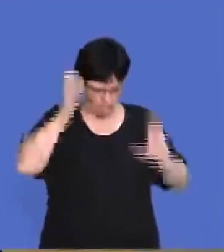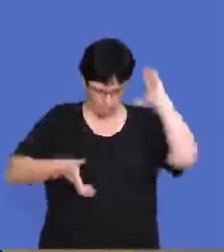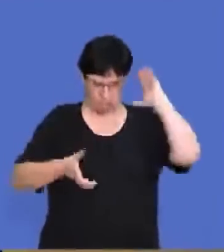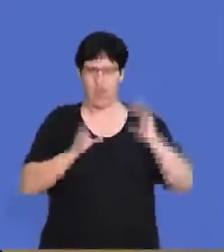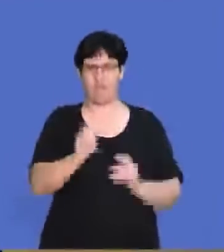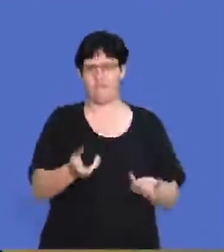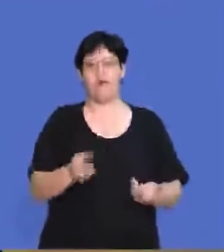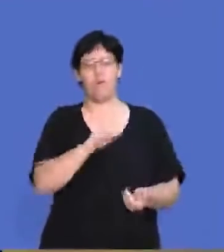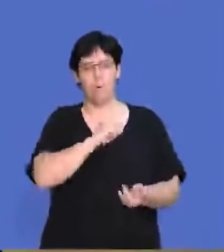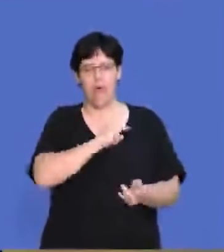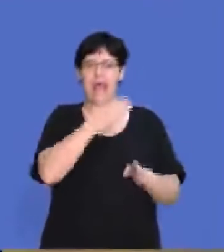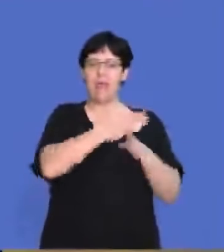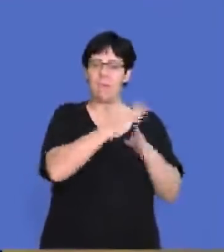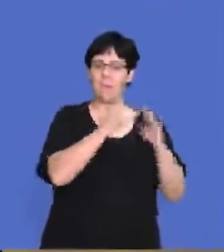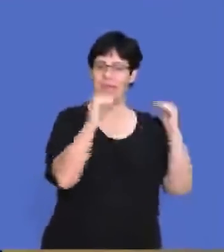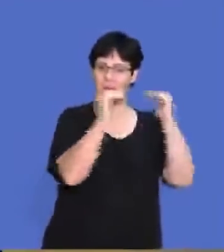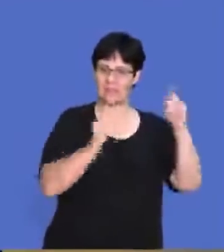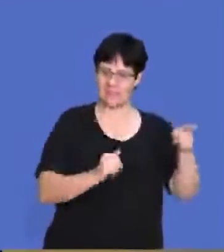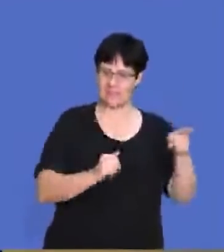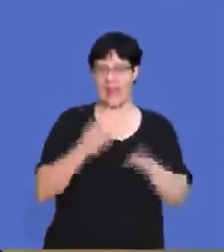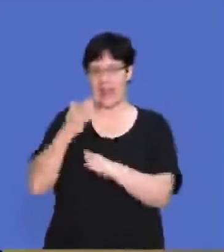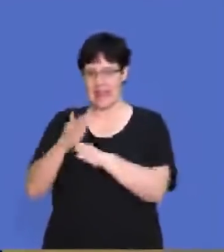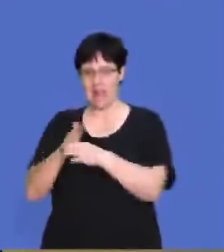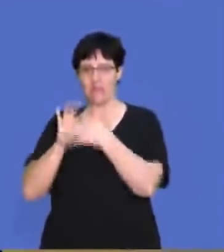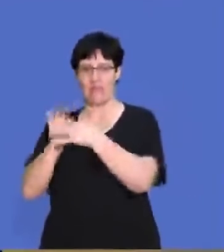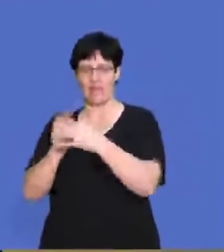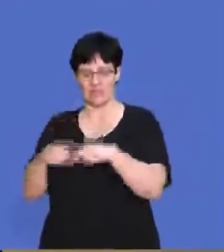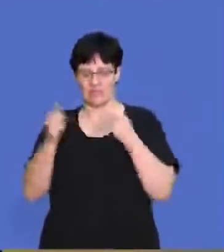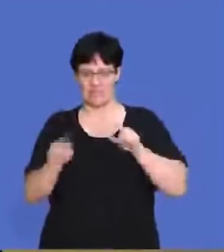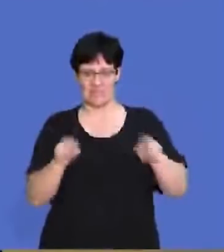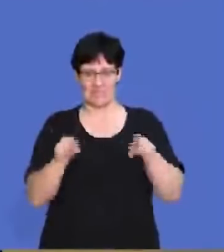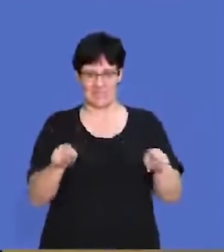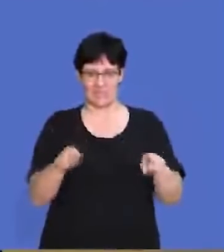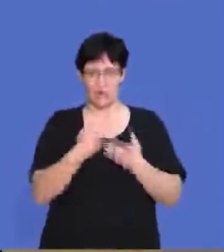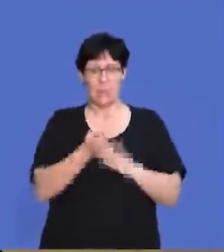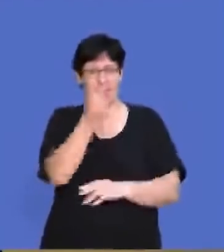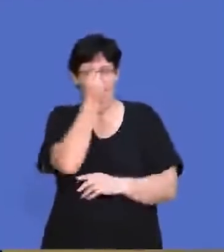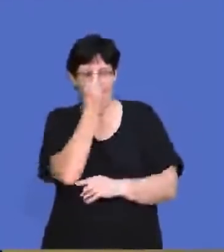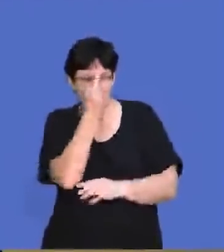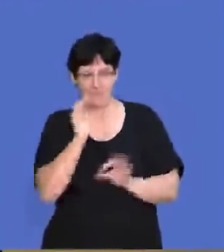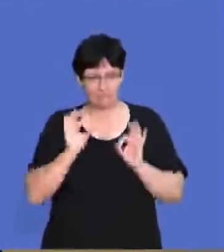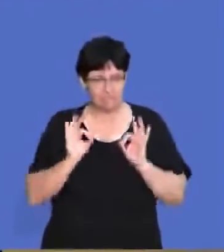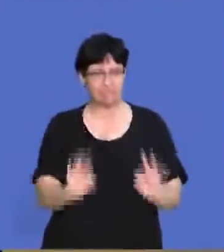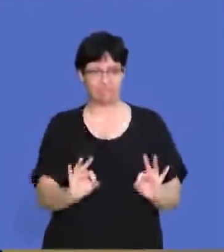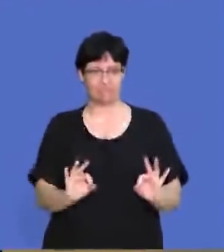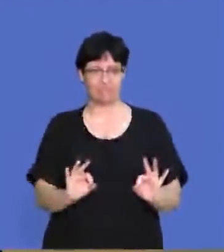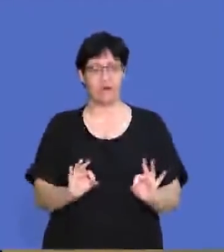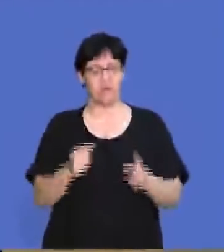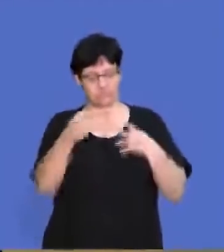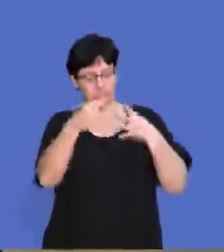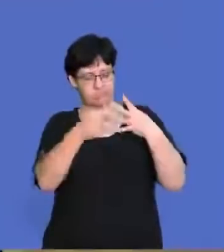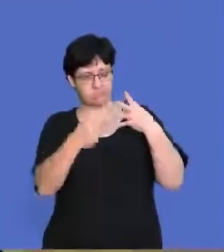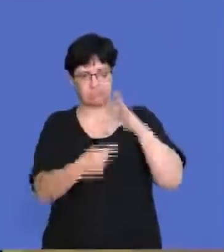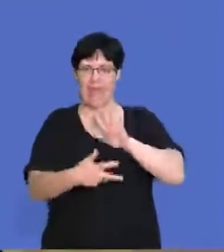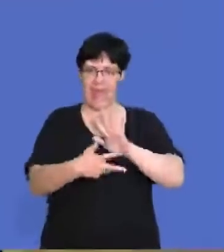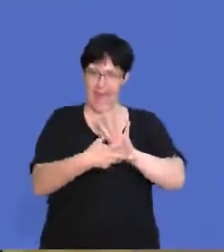with in terms of the Employment Equity Act. So you need to make sure that you have a thorough understanding of all the different